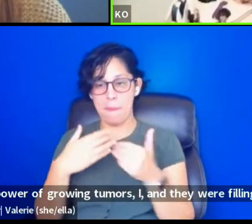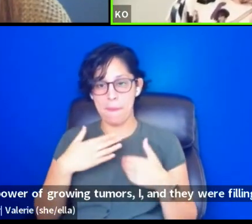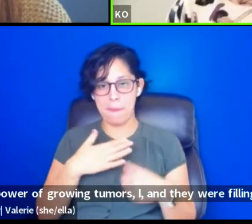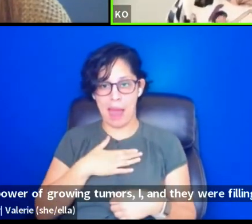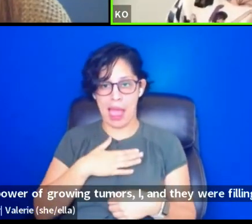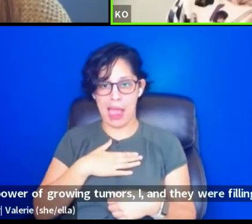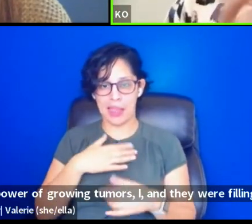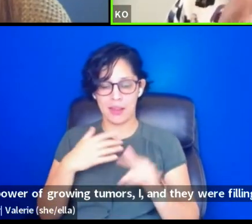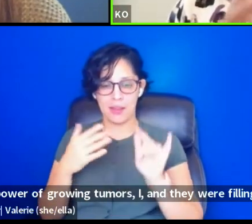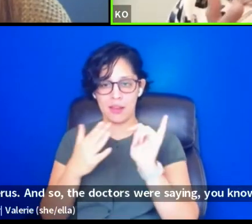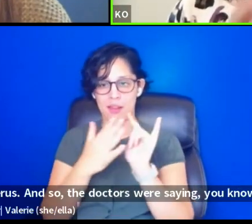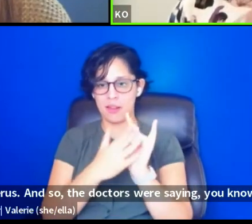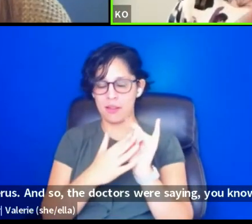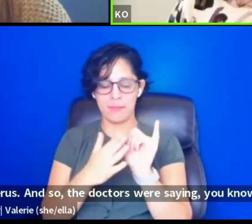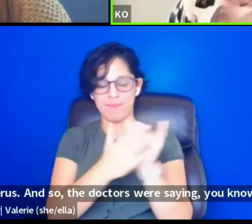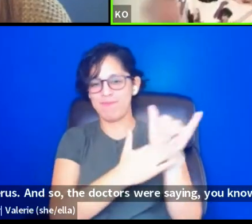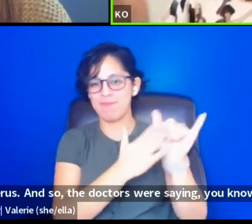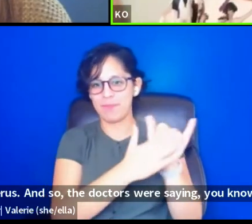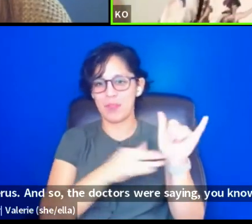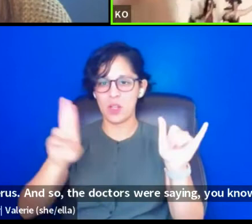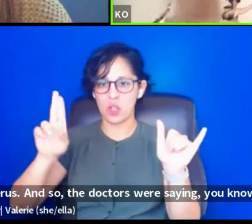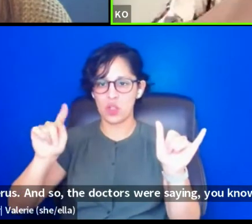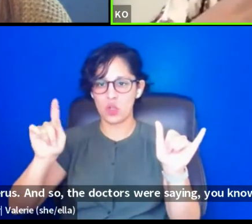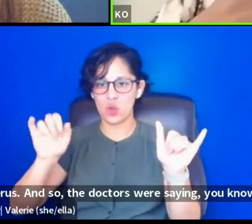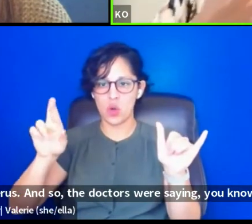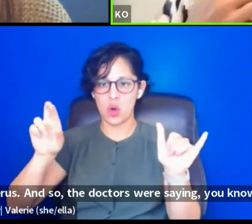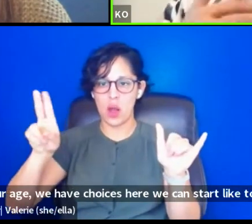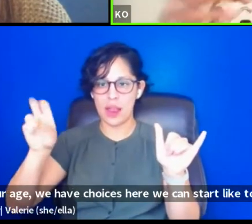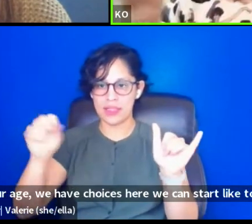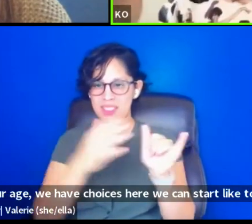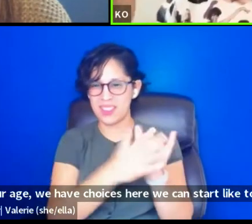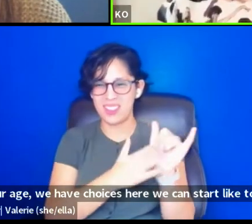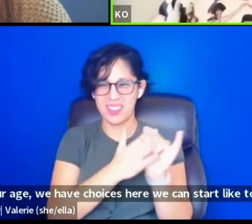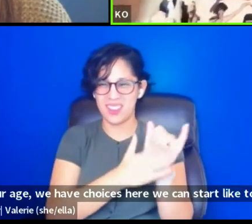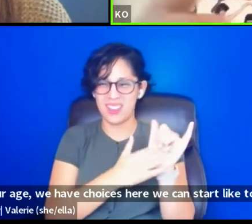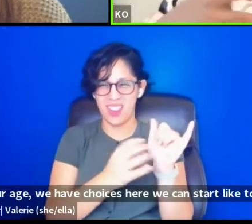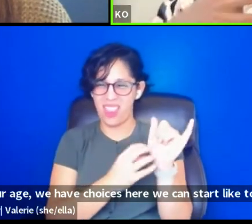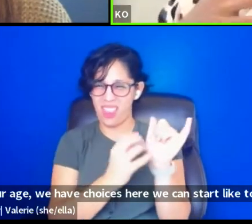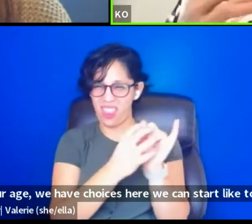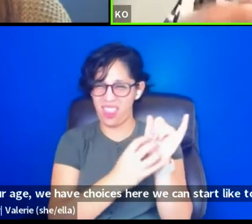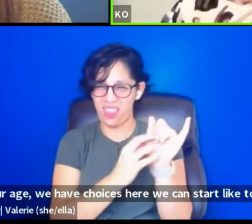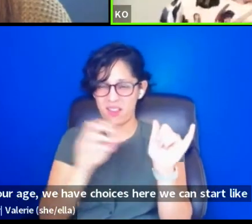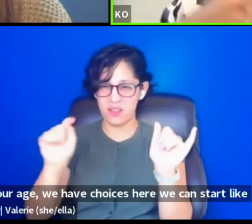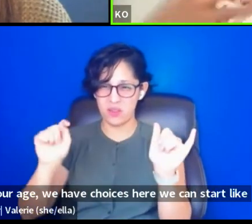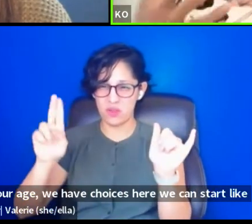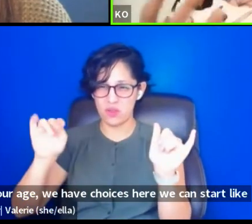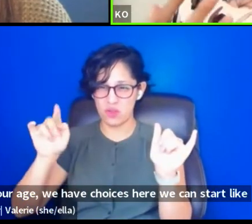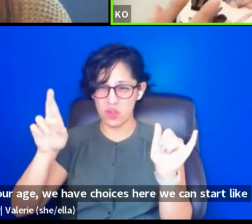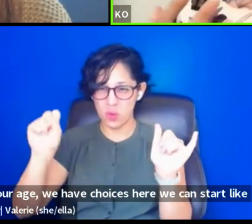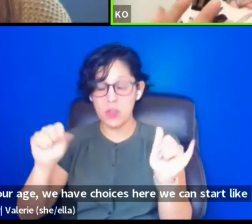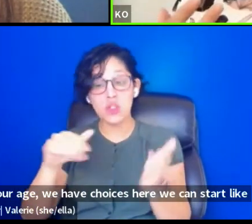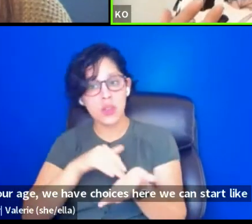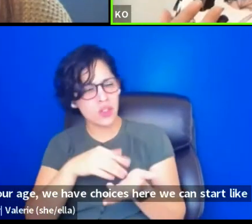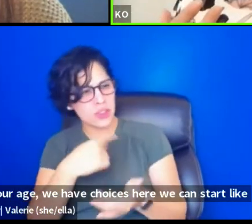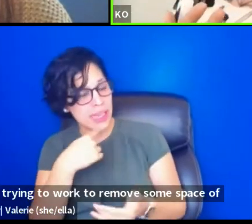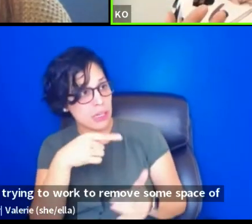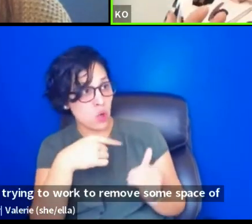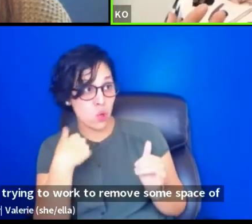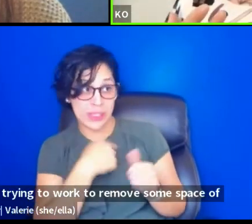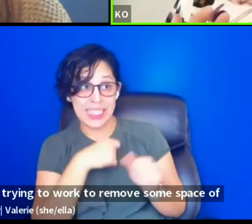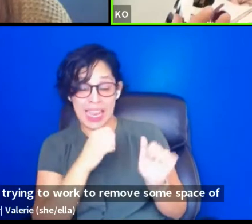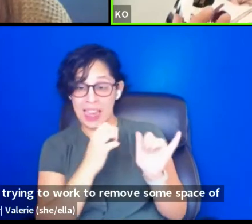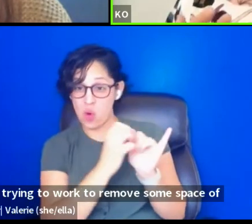at your age, we have choices here. We can start like trying to work to remove some space so that the uterus can actually hold,